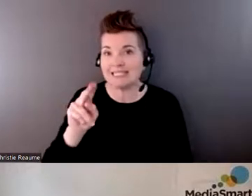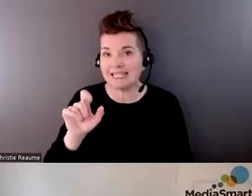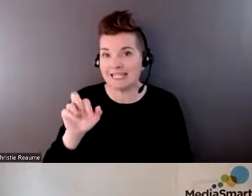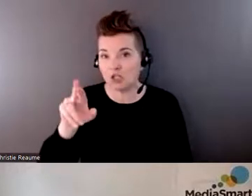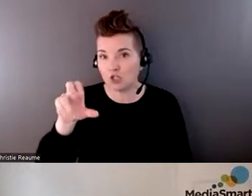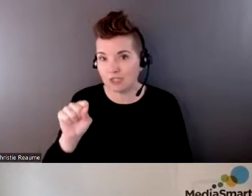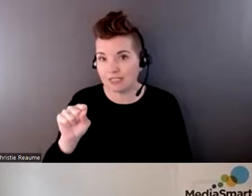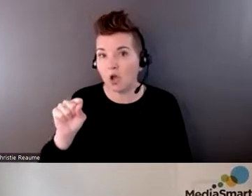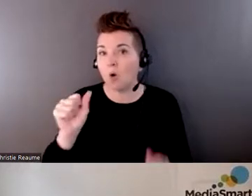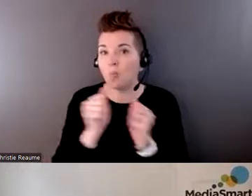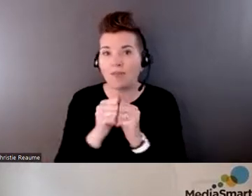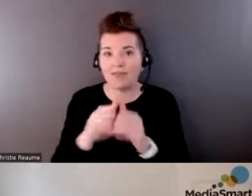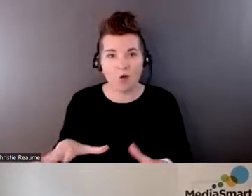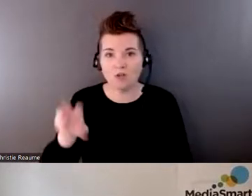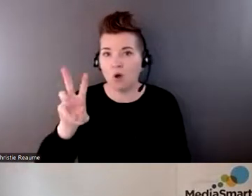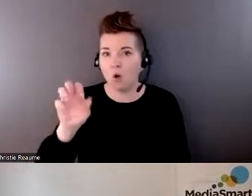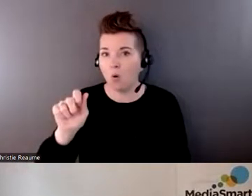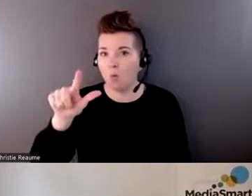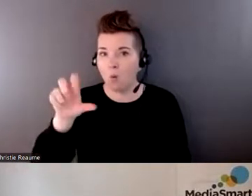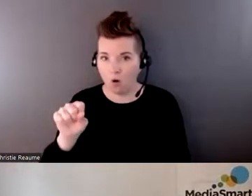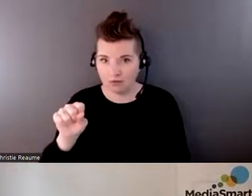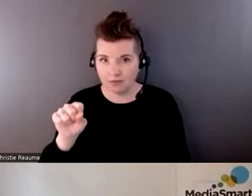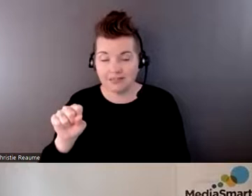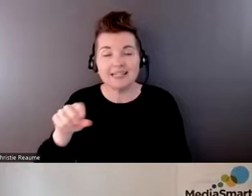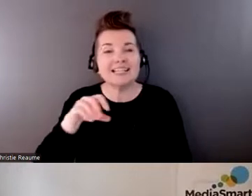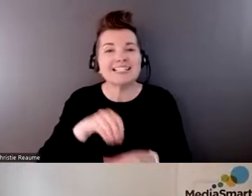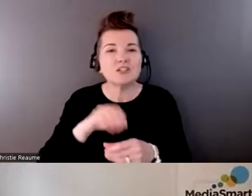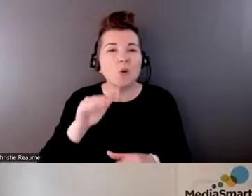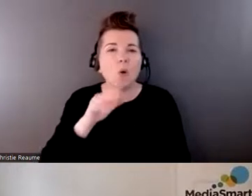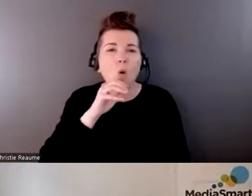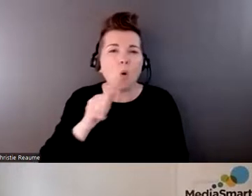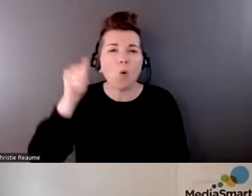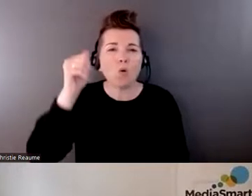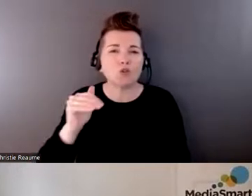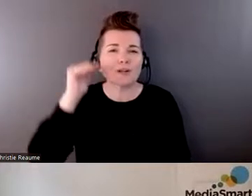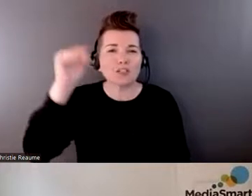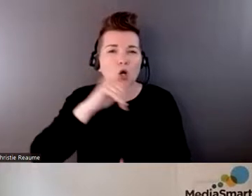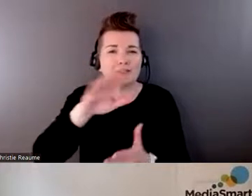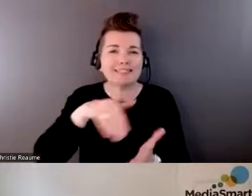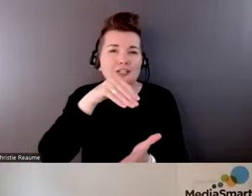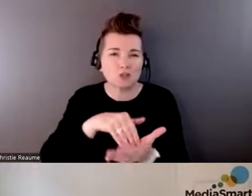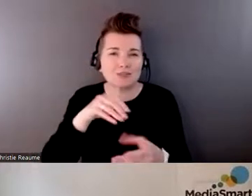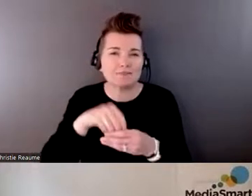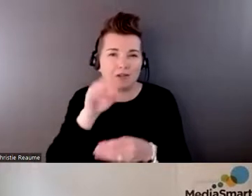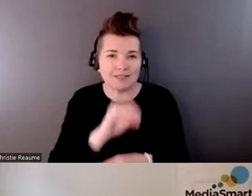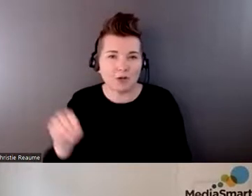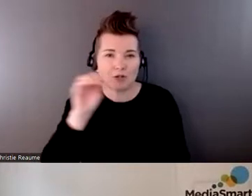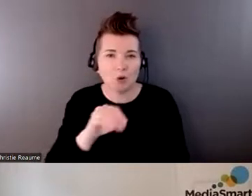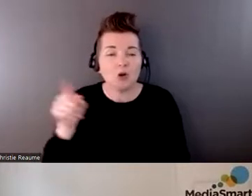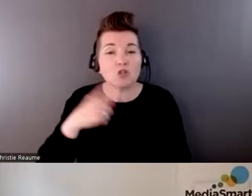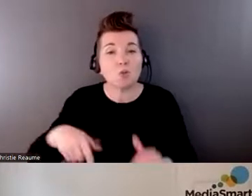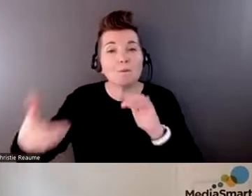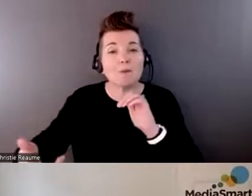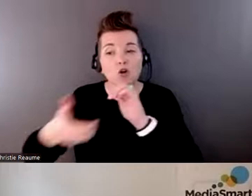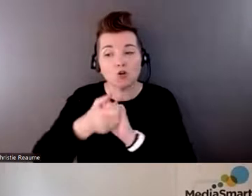uh, is run by the, um, older adult centers, um, across Ontario. So we often partner with them to do education sessions where seniors